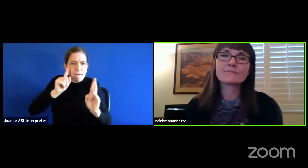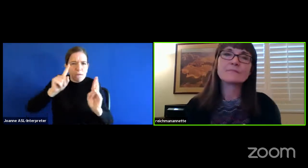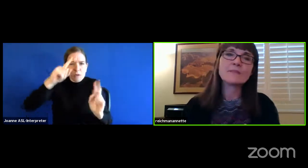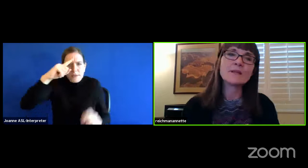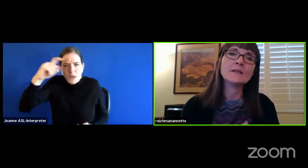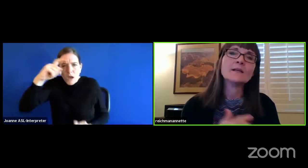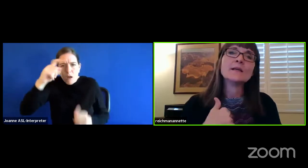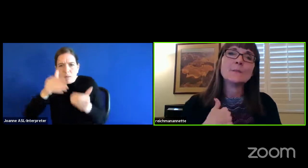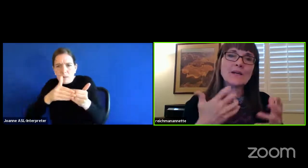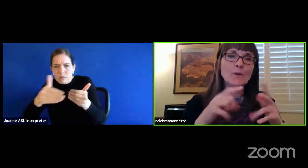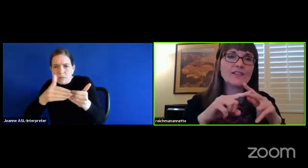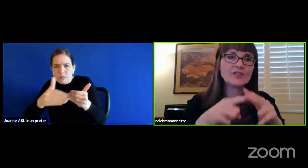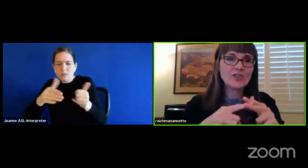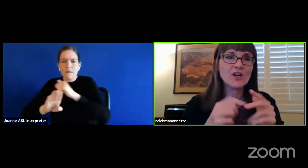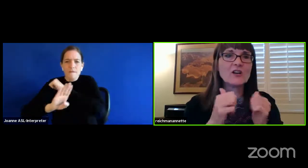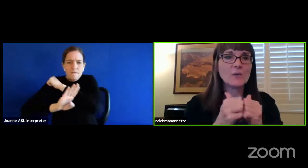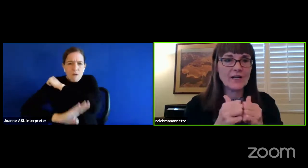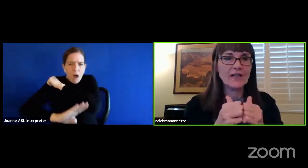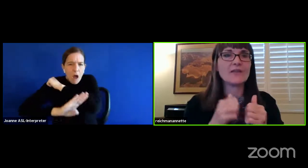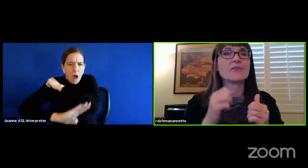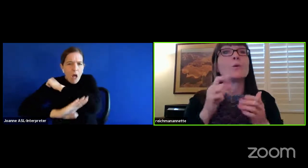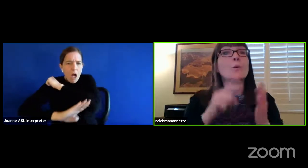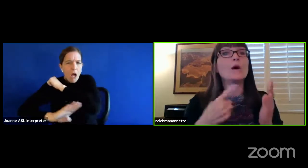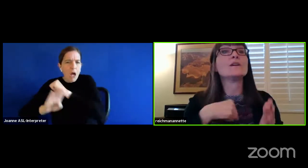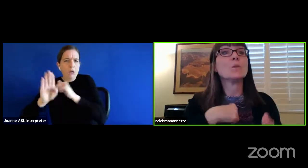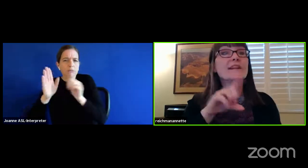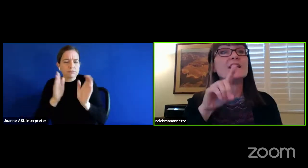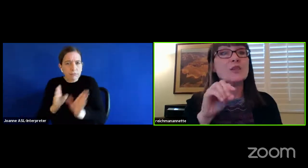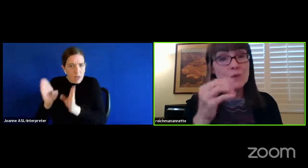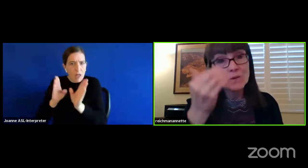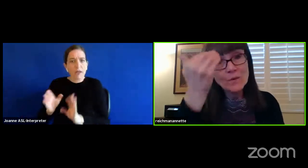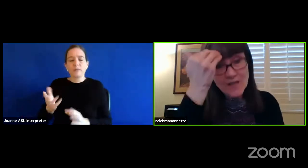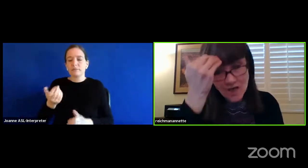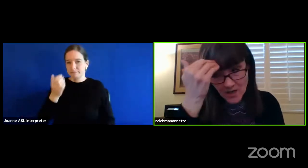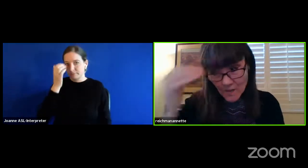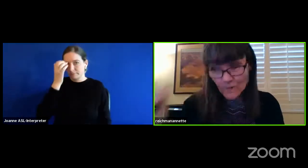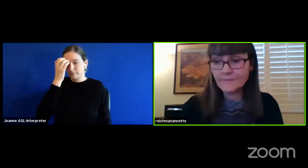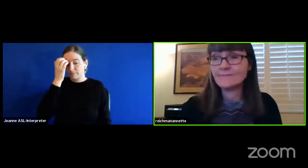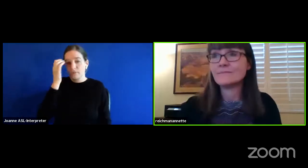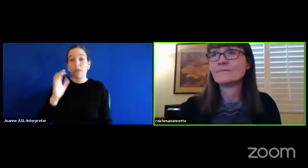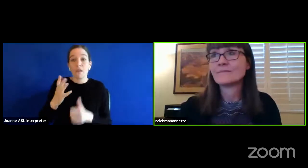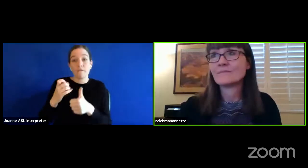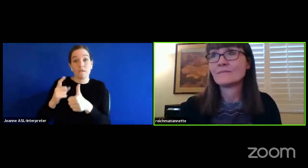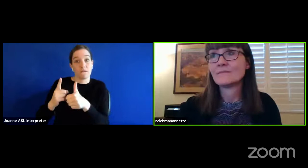But I want to start with what we do know.